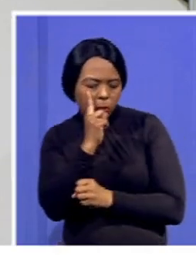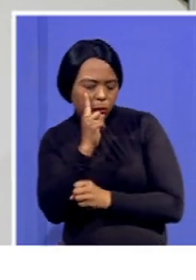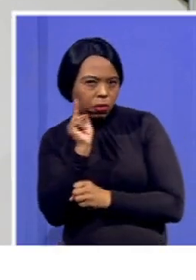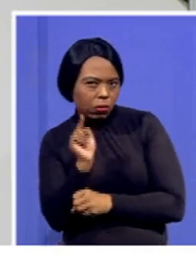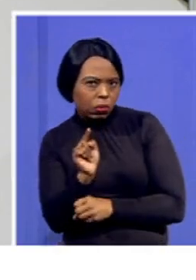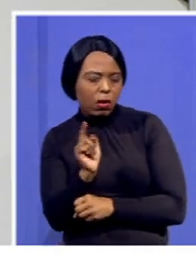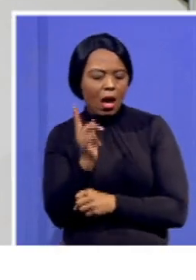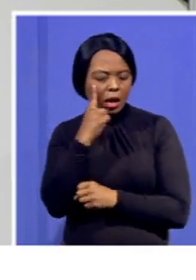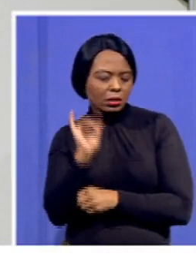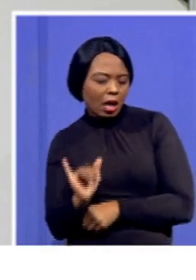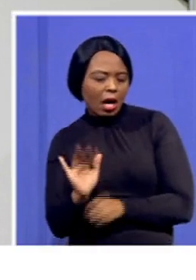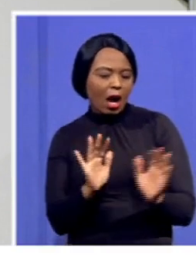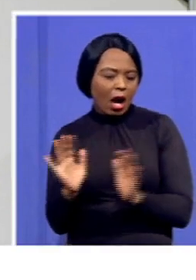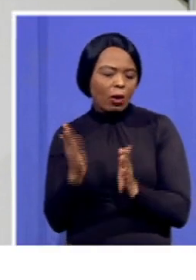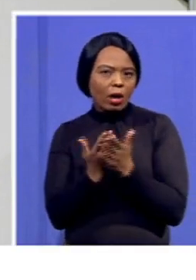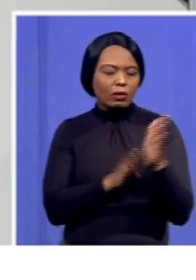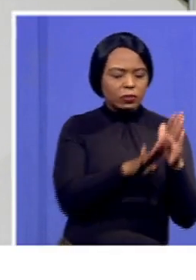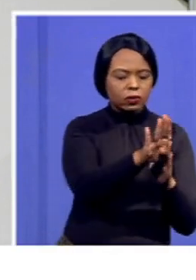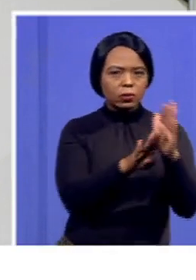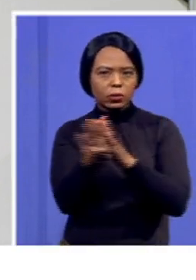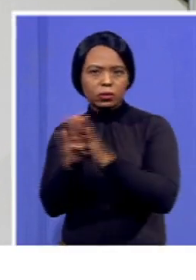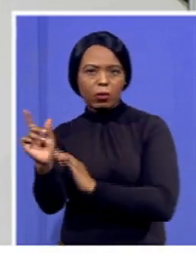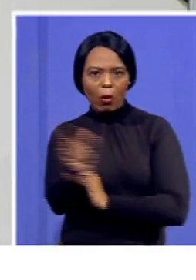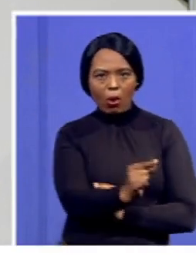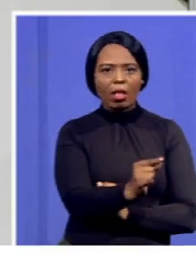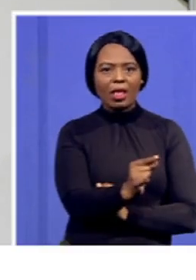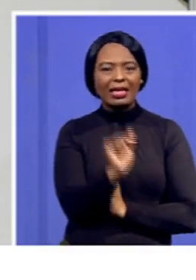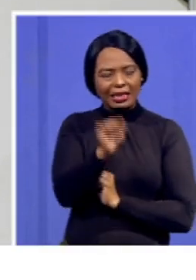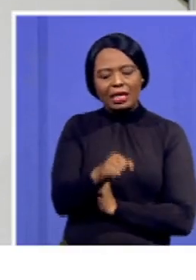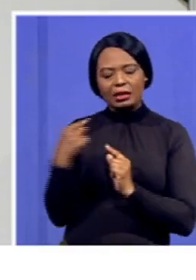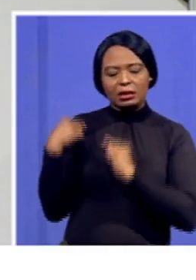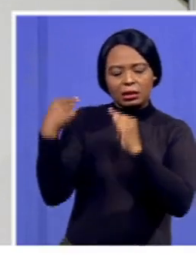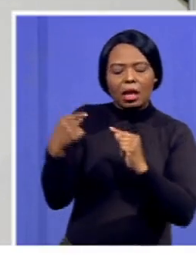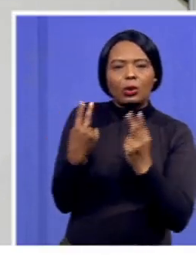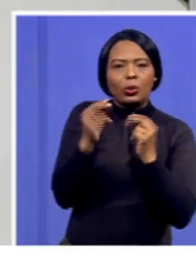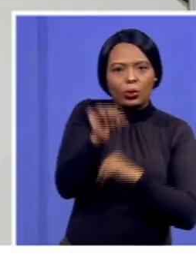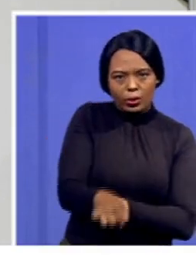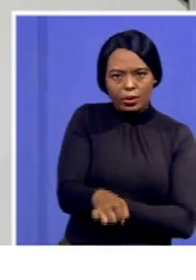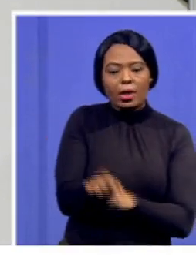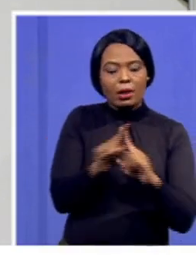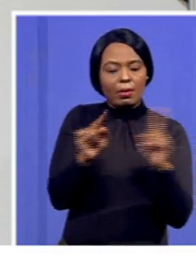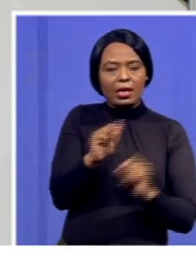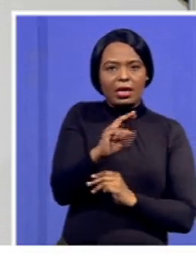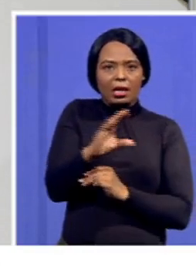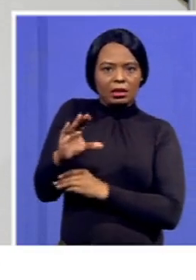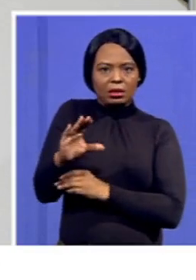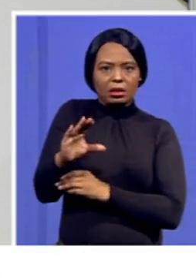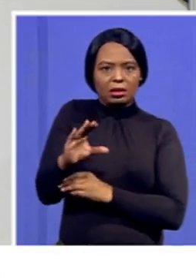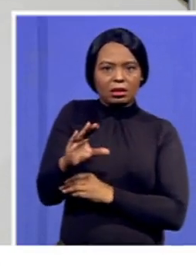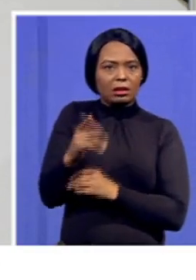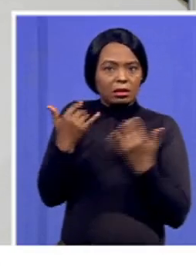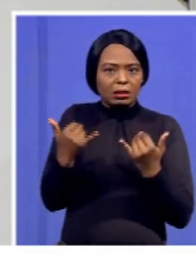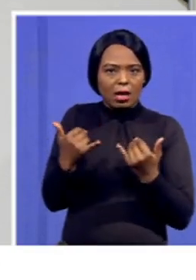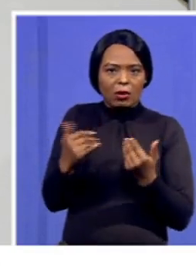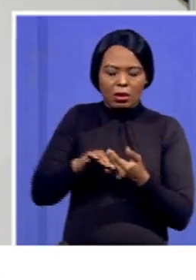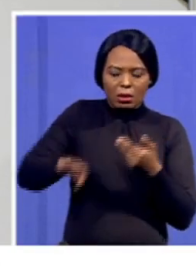that we improve on. So, it's a terrain of struggle that is new and as the ANC we can't be left out in terms